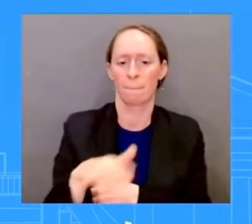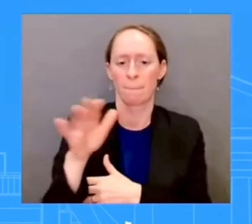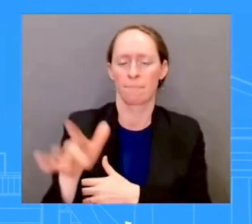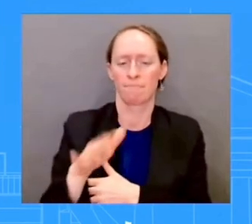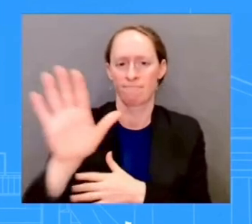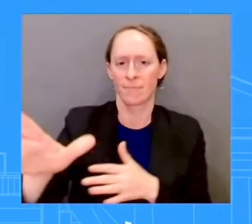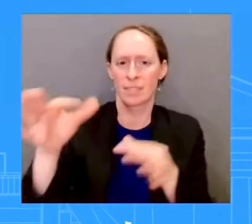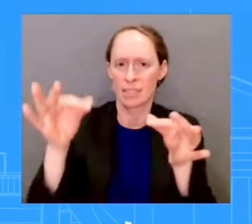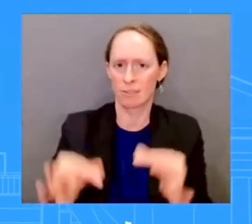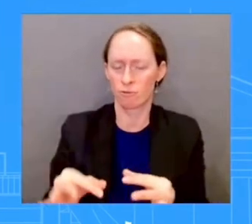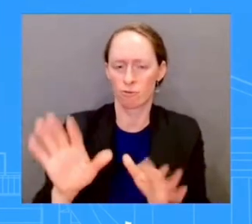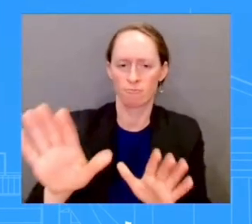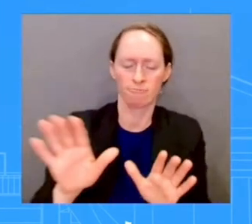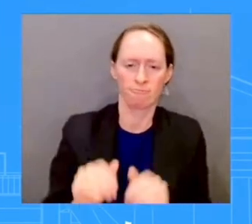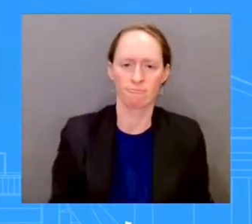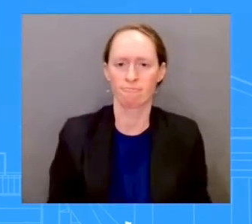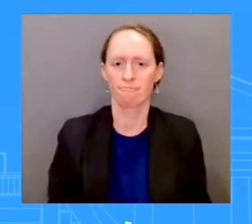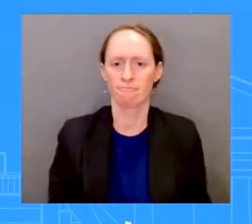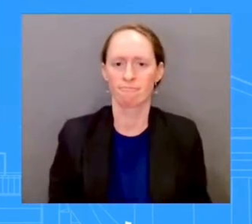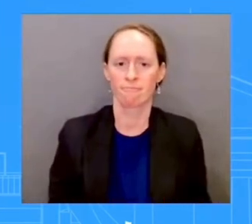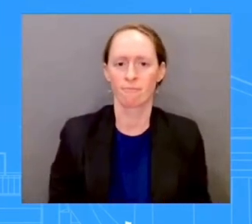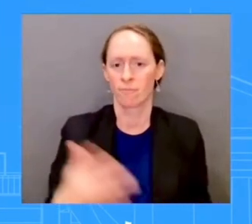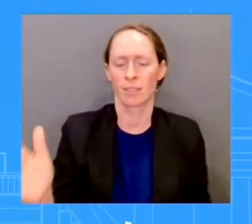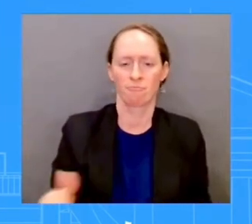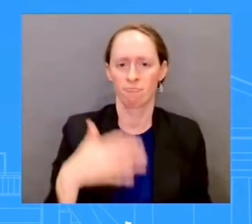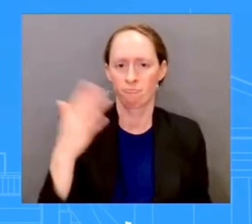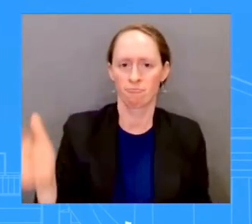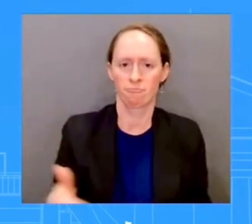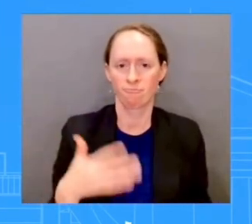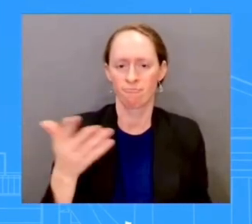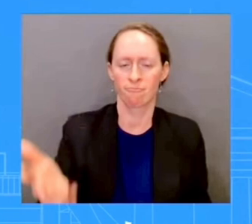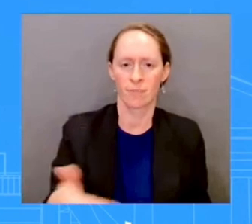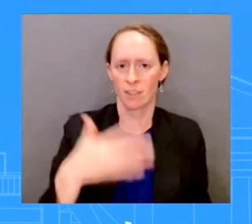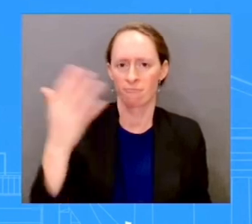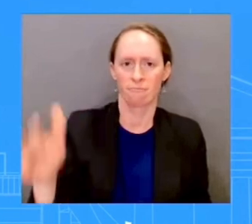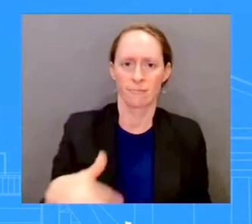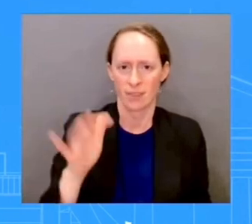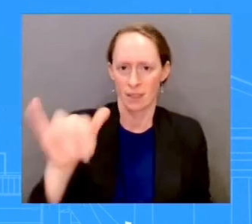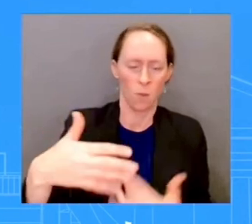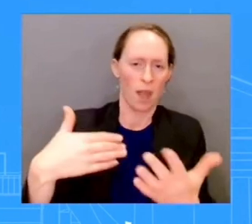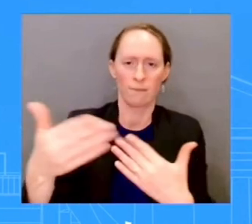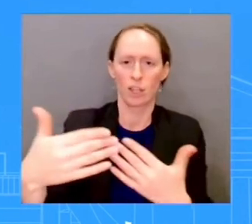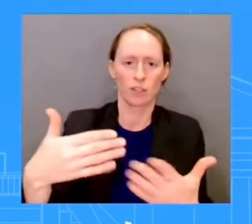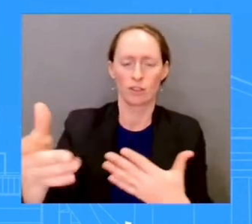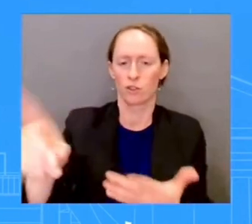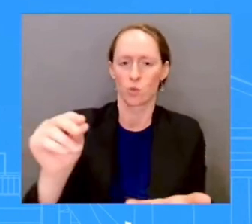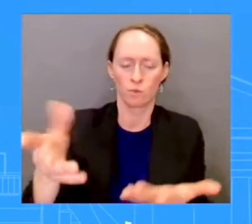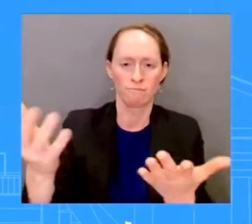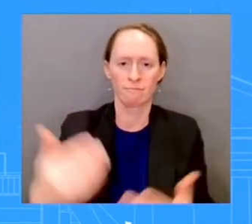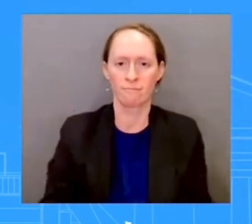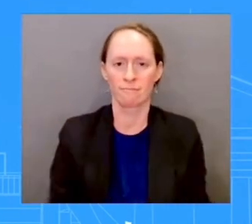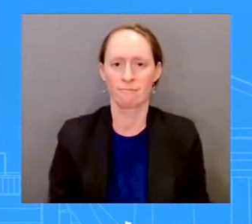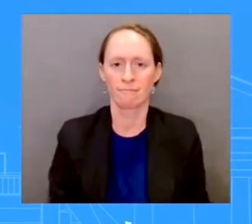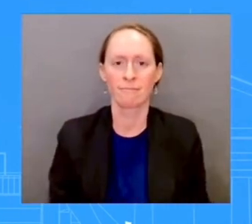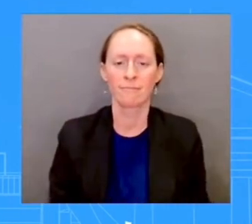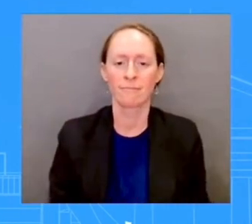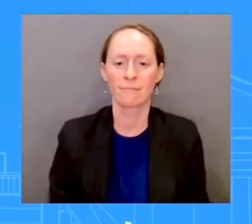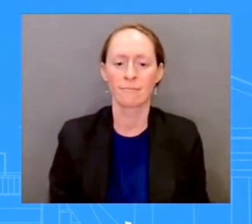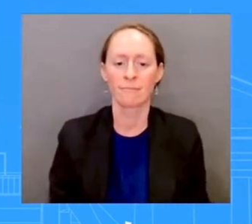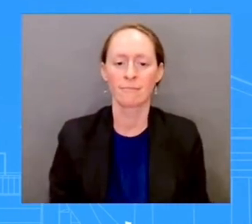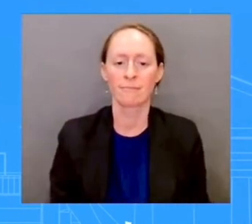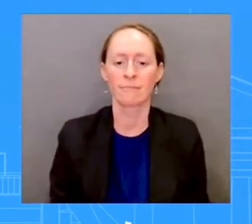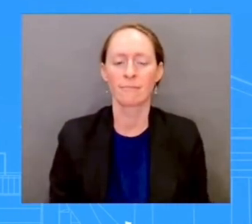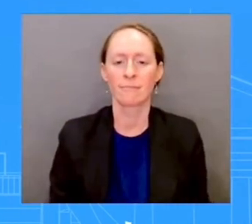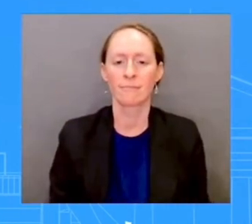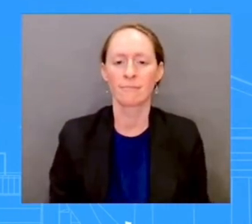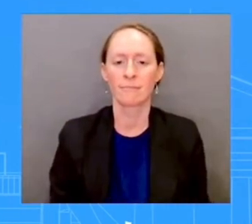of eventually what the DOJ is going to move forward with. Thank you. Three months ago, the President struck a